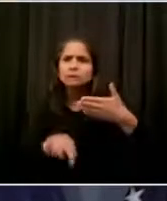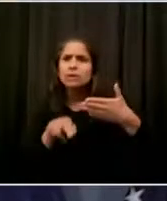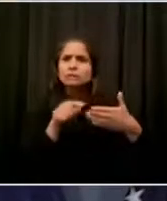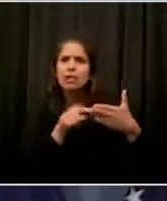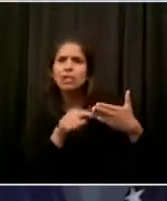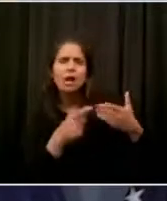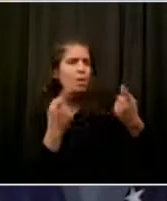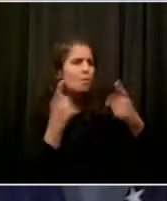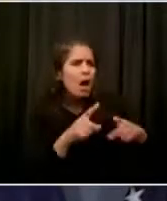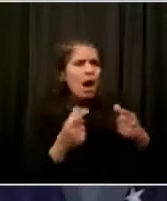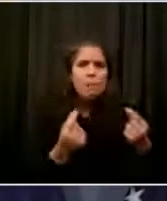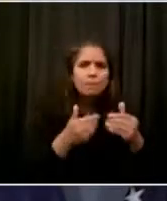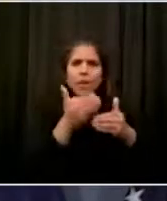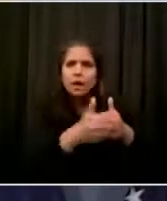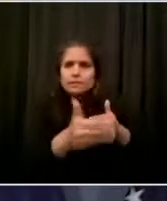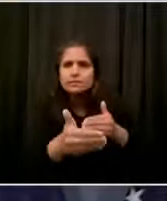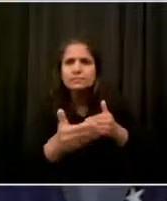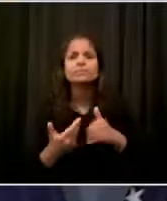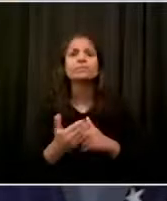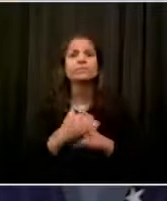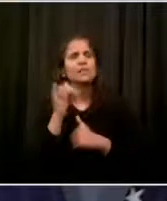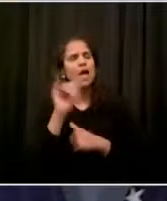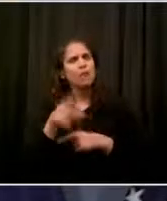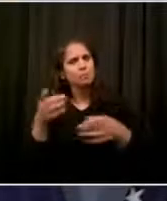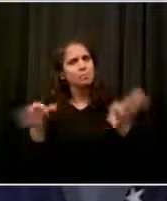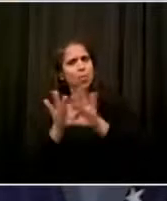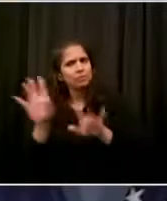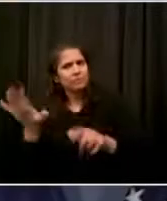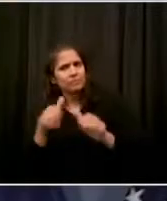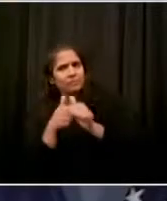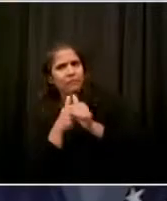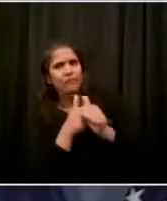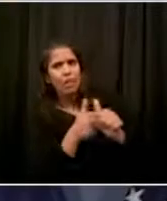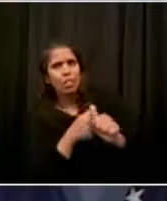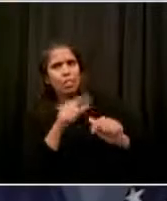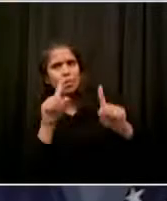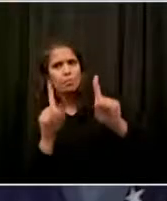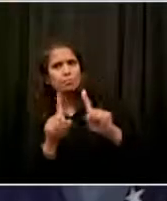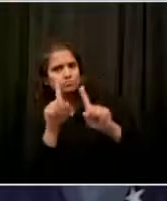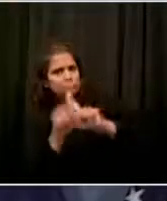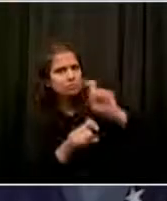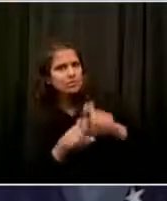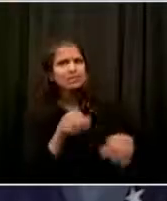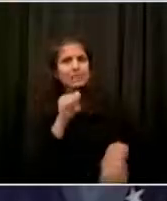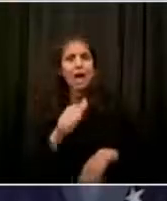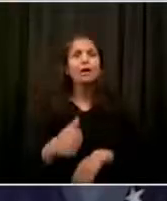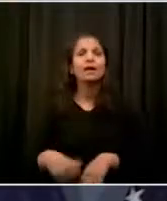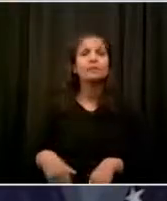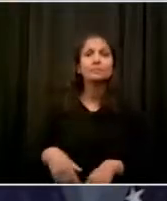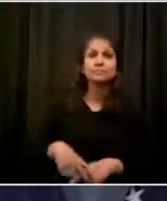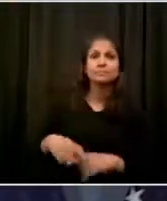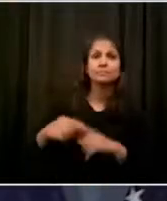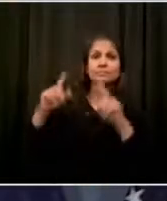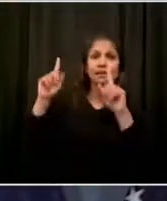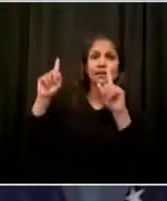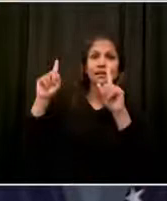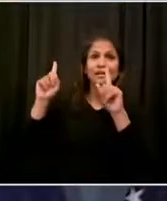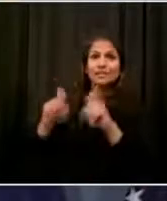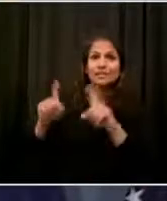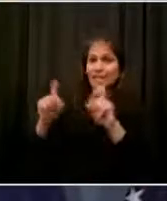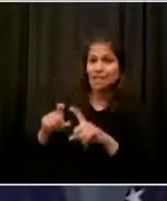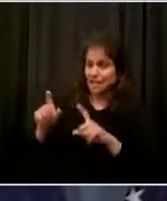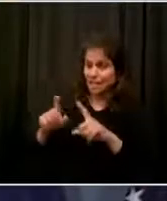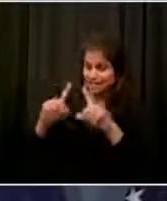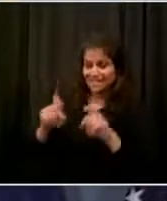located. Nobody knows who they are. Nobody They're spreading the virus. Why aren't people who are